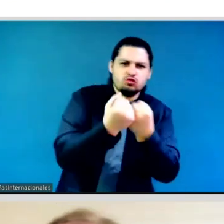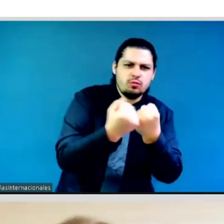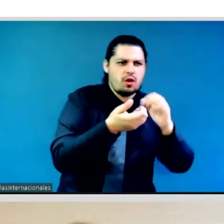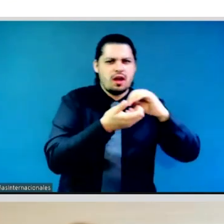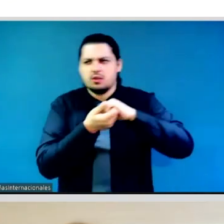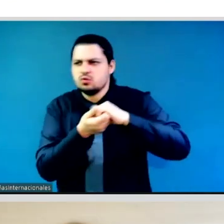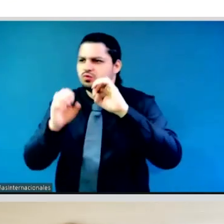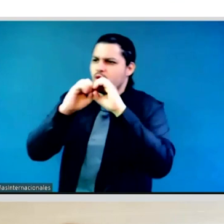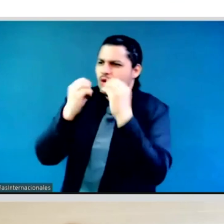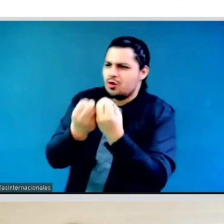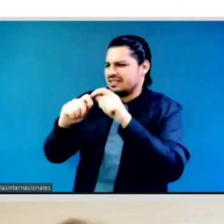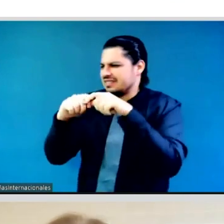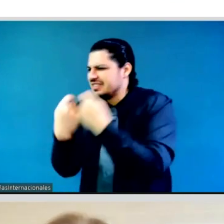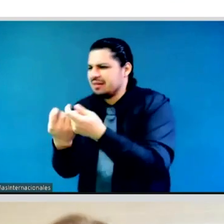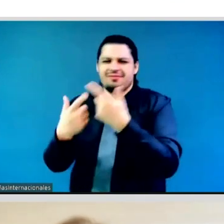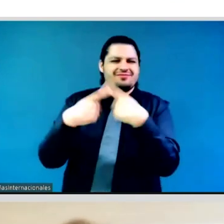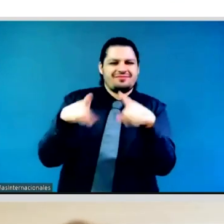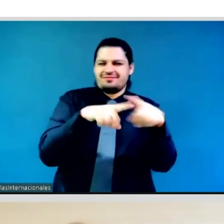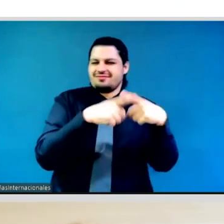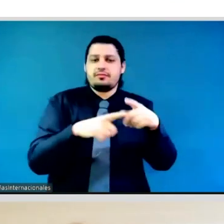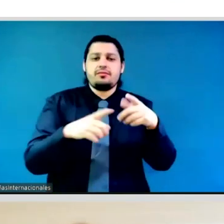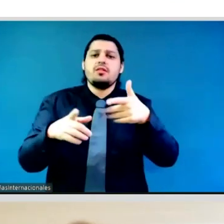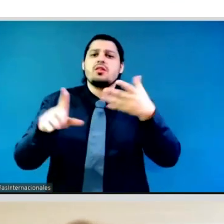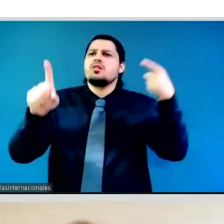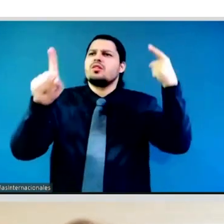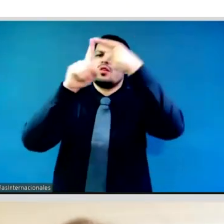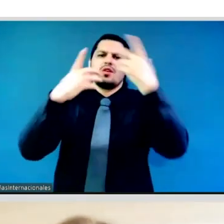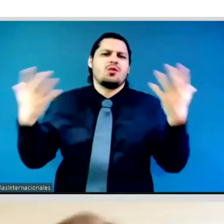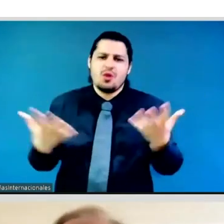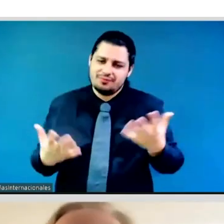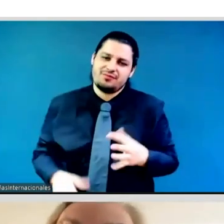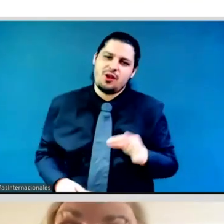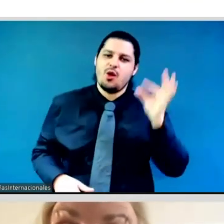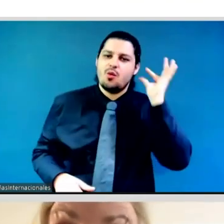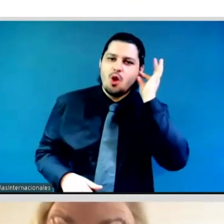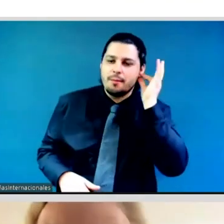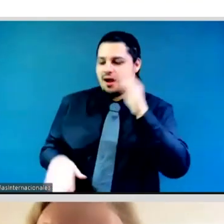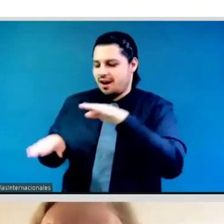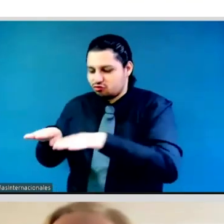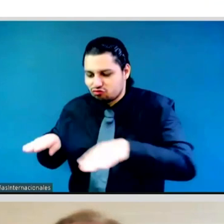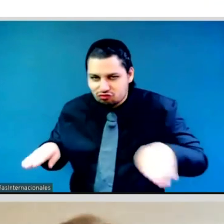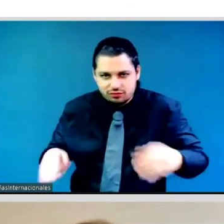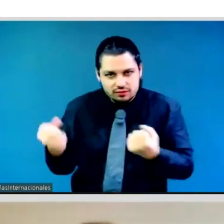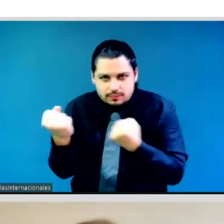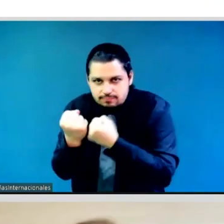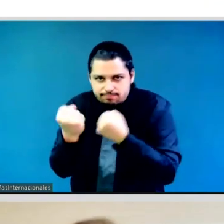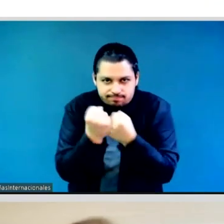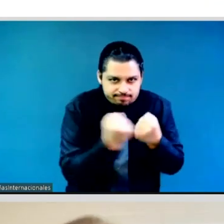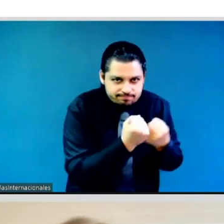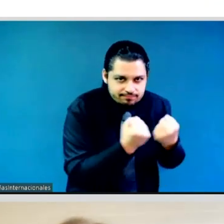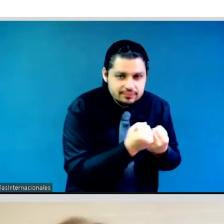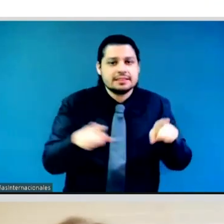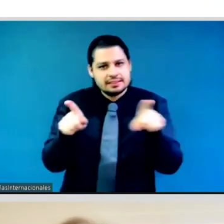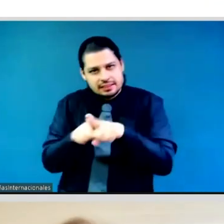now. And the COVID pandemic, which I call the crisis with a woman's face, only made that more